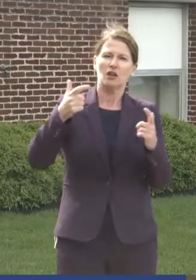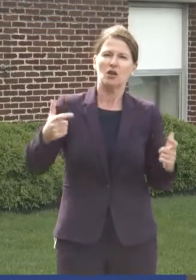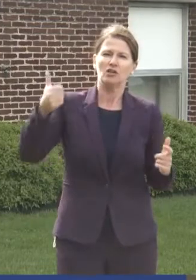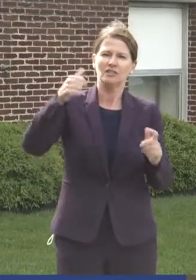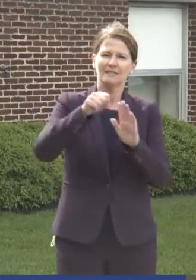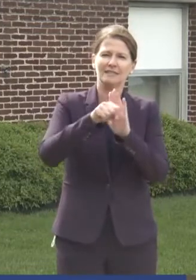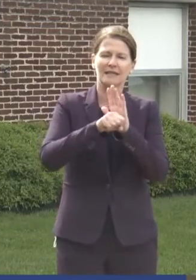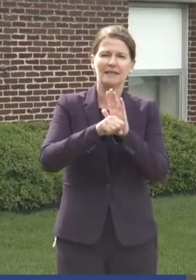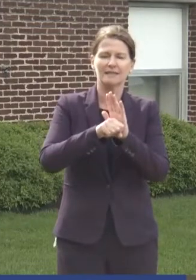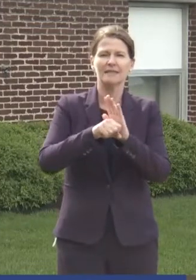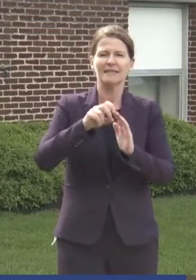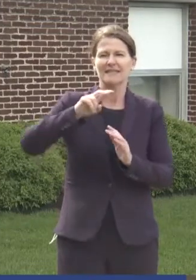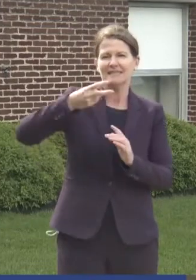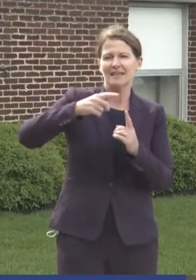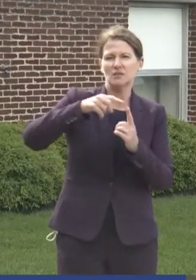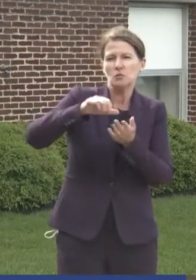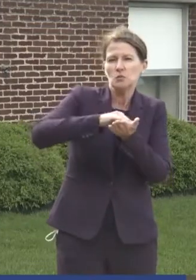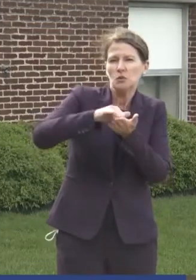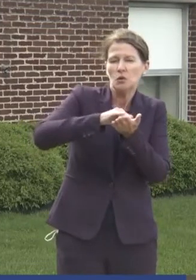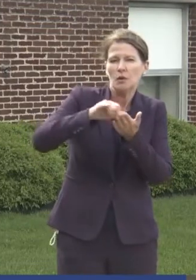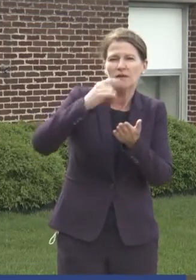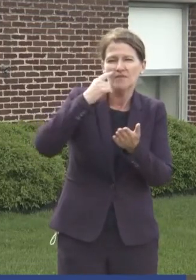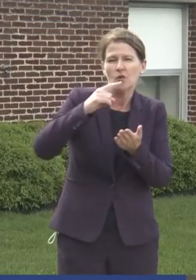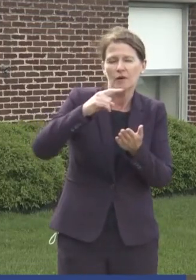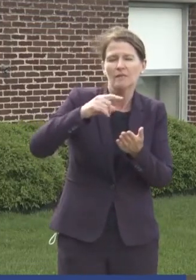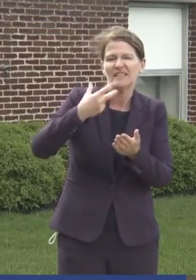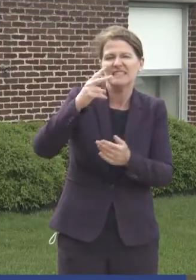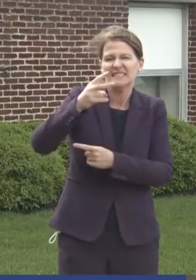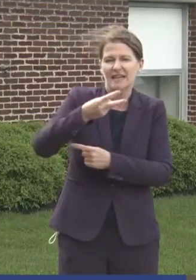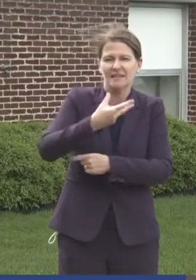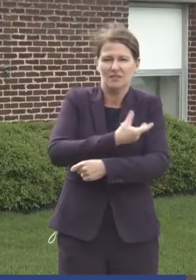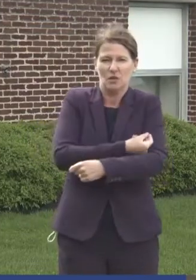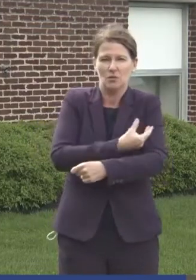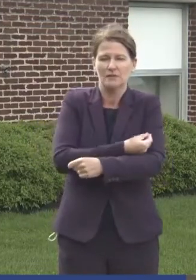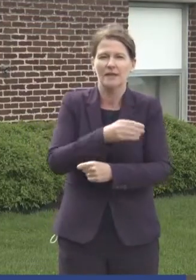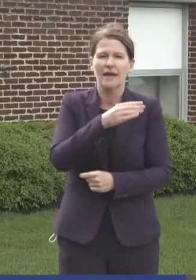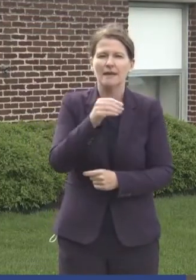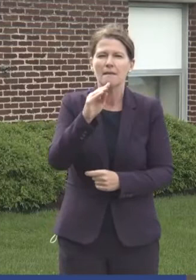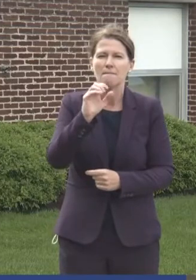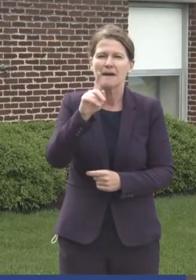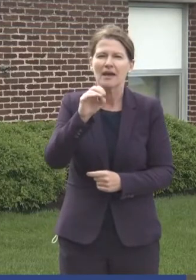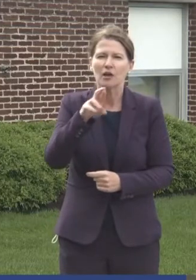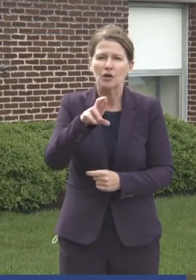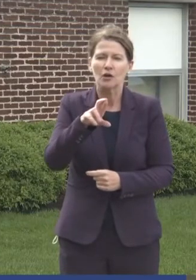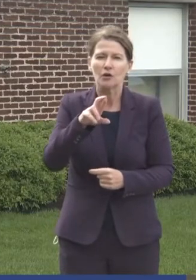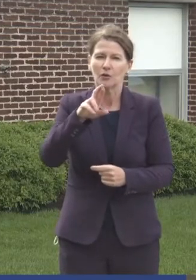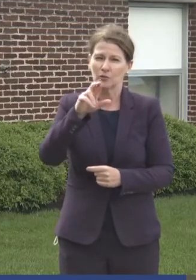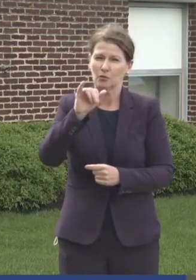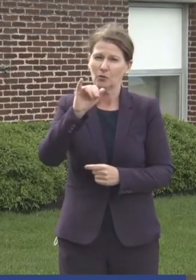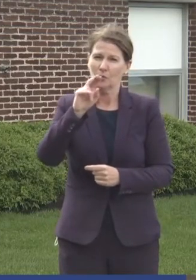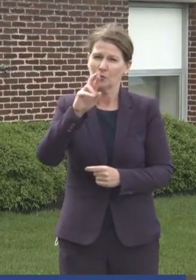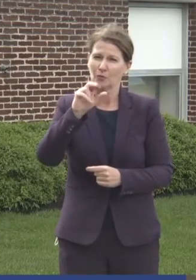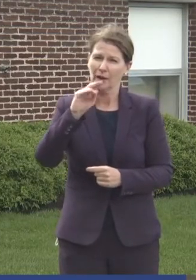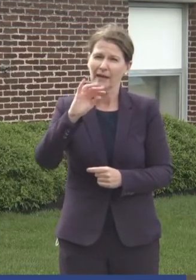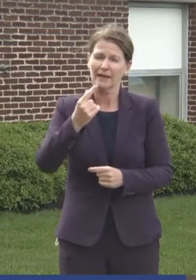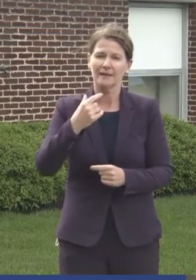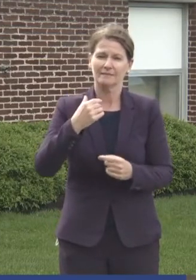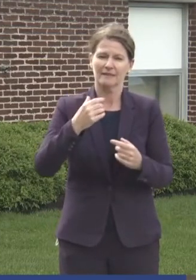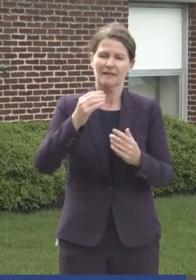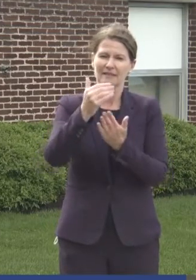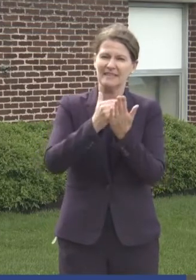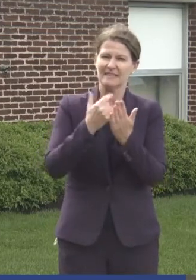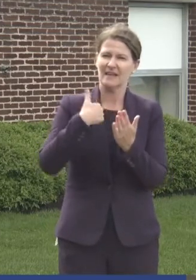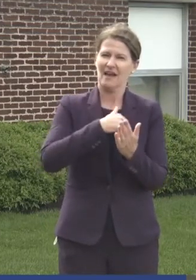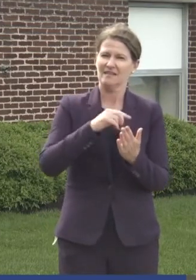to New York only on the second doses. And the Becker ranking has us at 22nd. As of yesterday, they